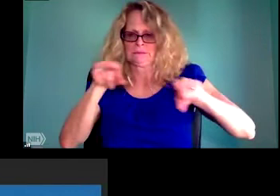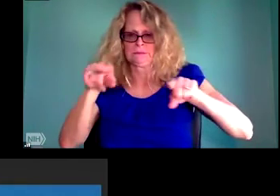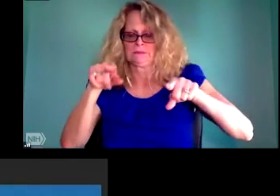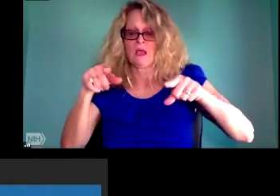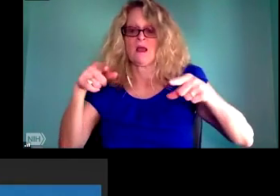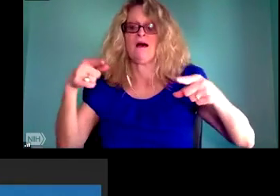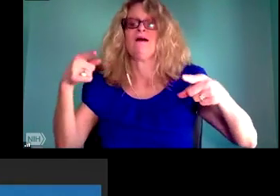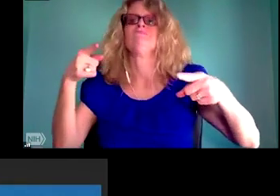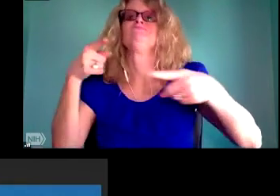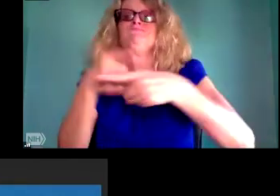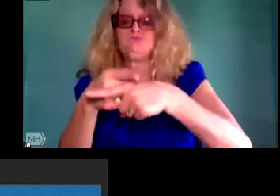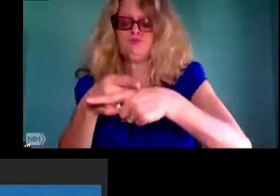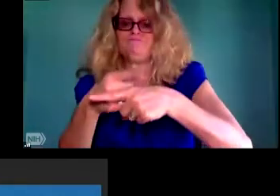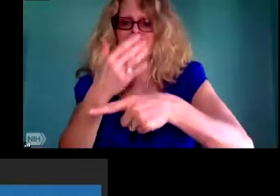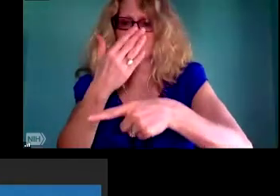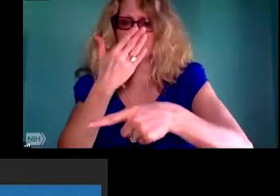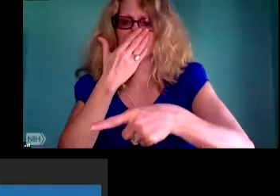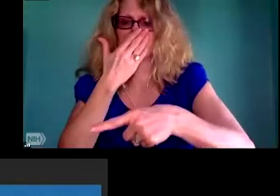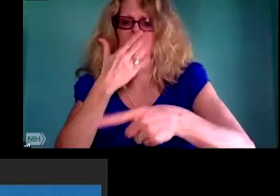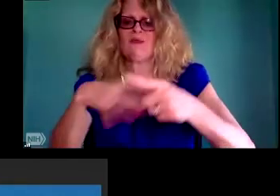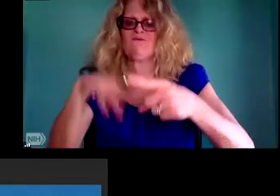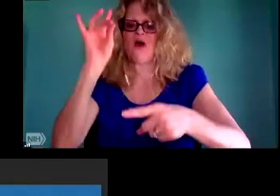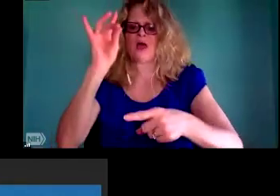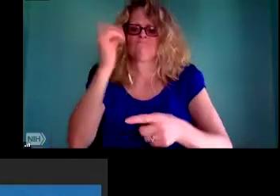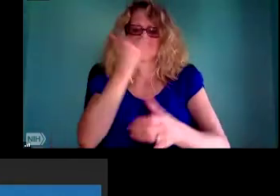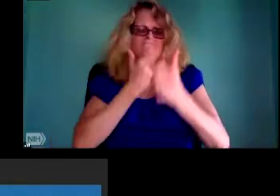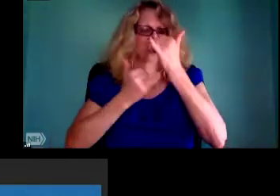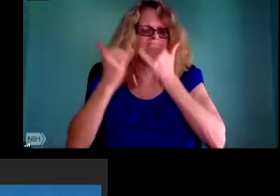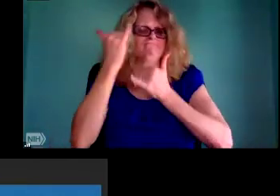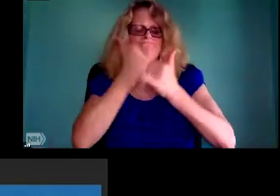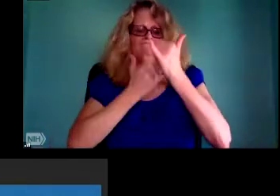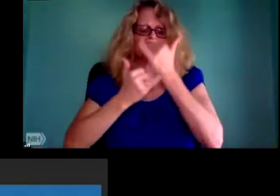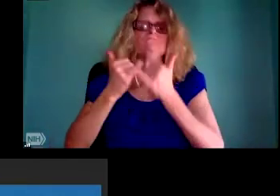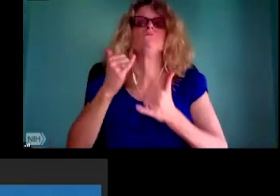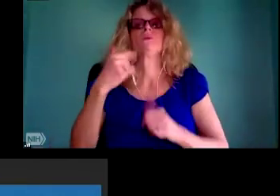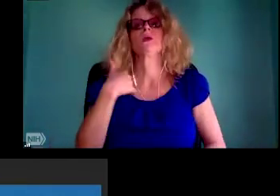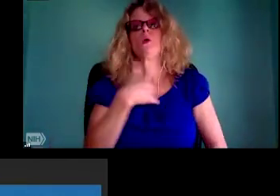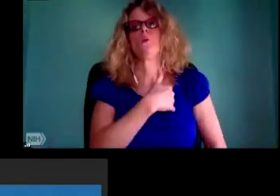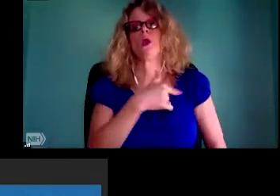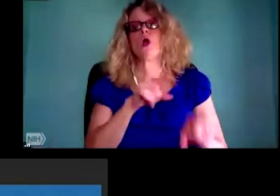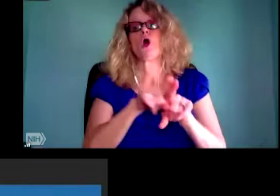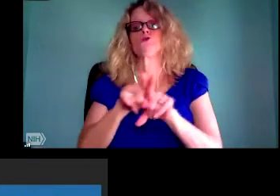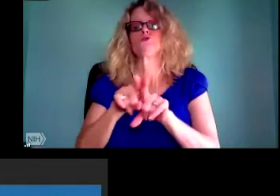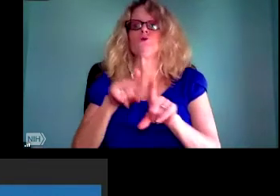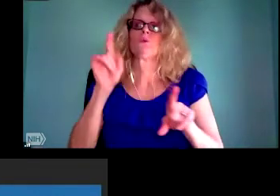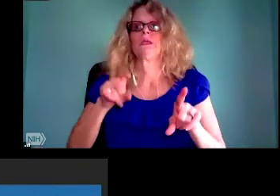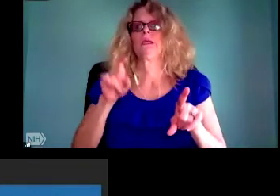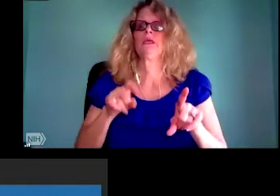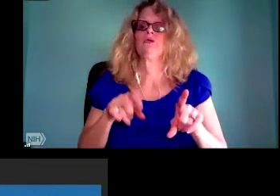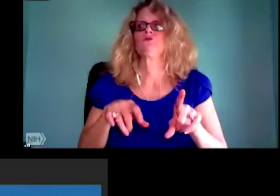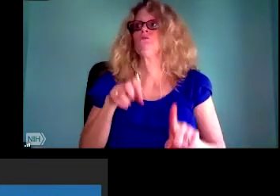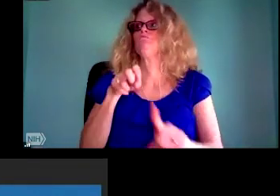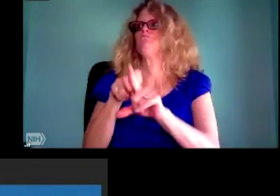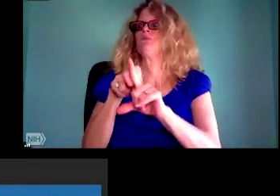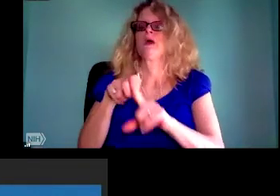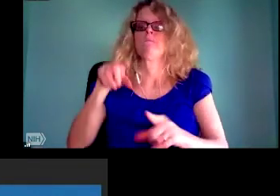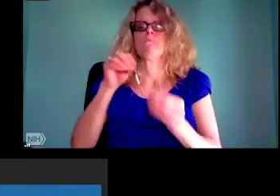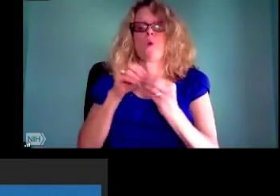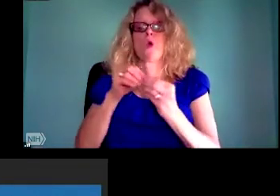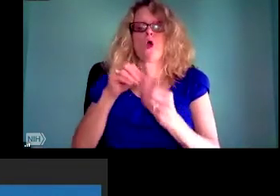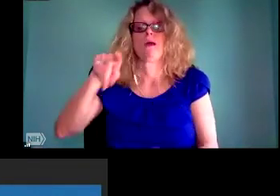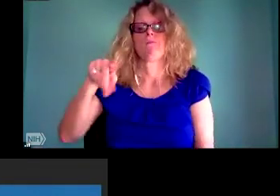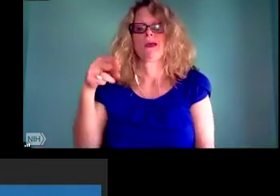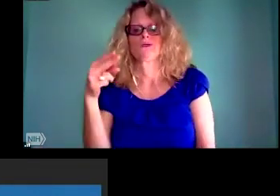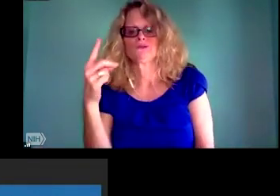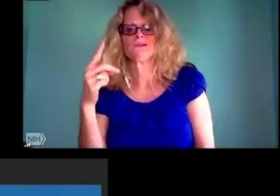work in our organizations to think about about the things that maybe data scientists don't always think about when they inherit